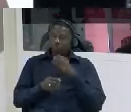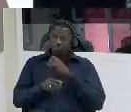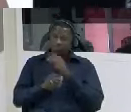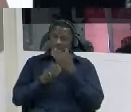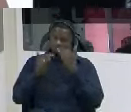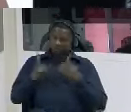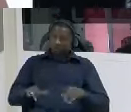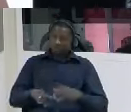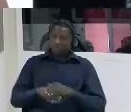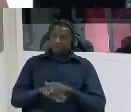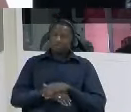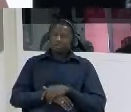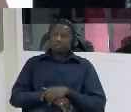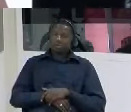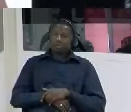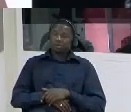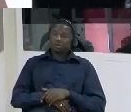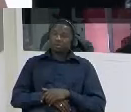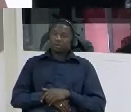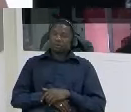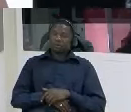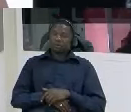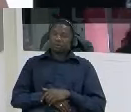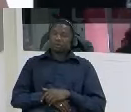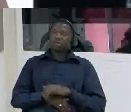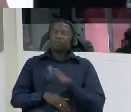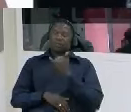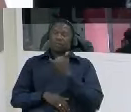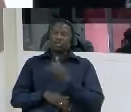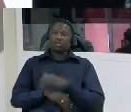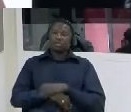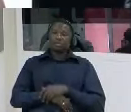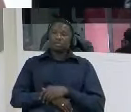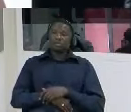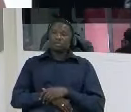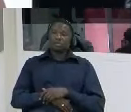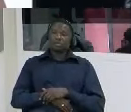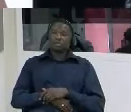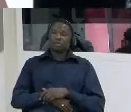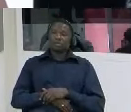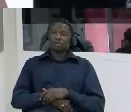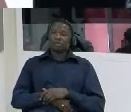eventually happened to the charges that were preferred against you